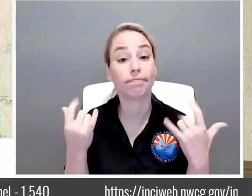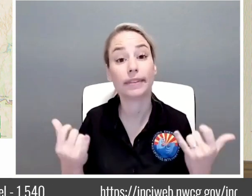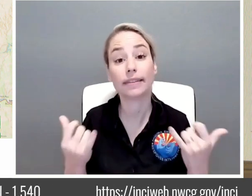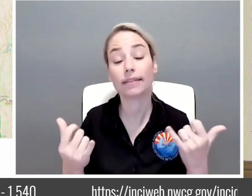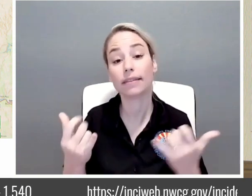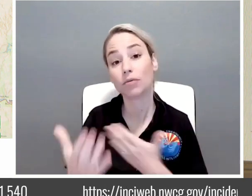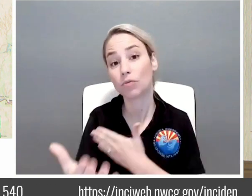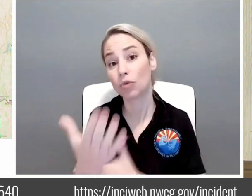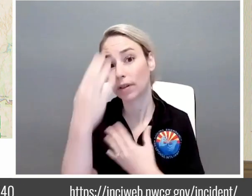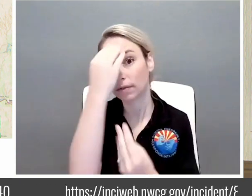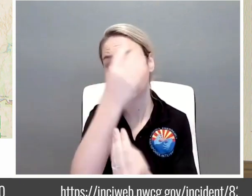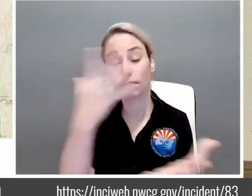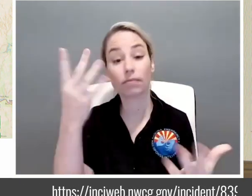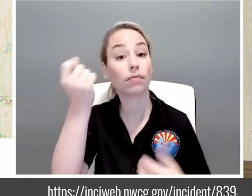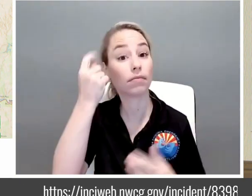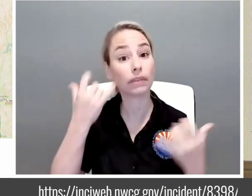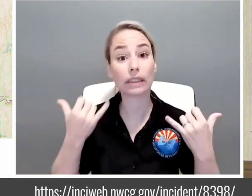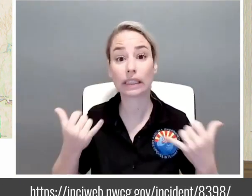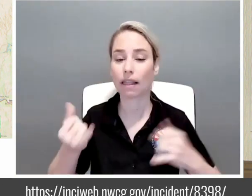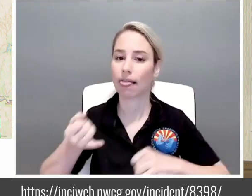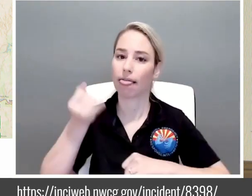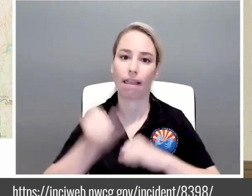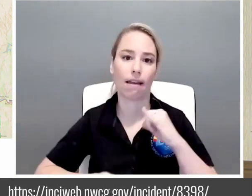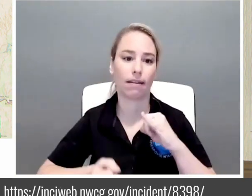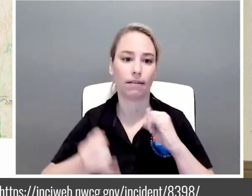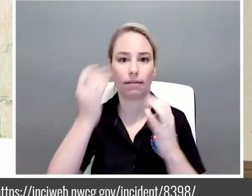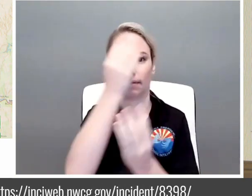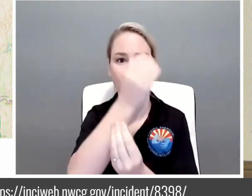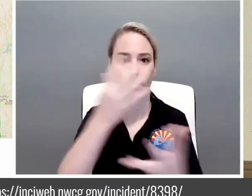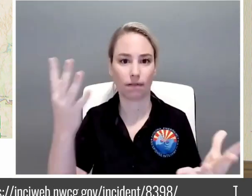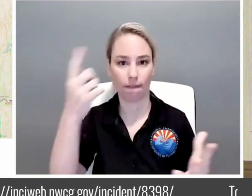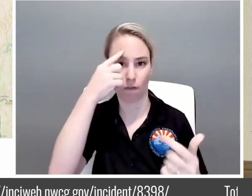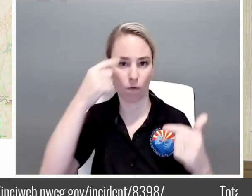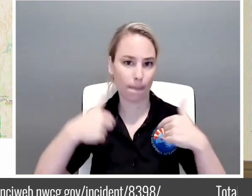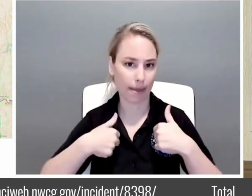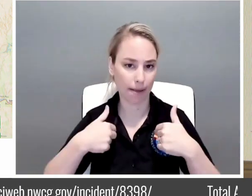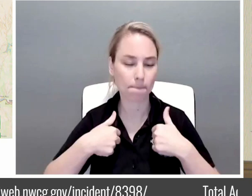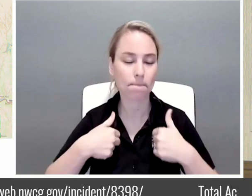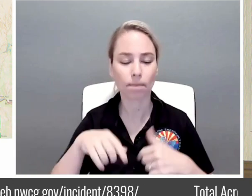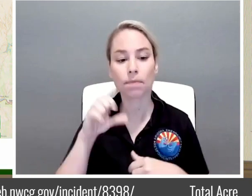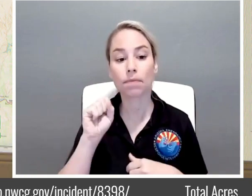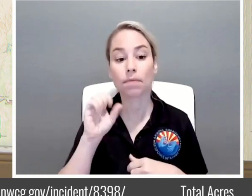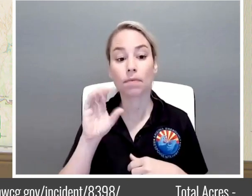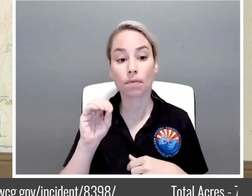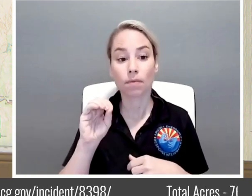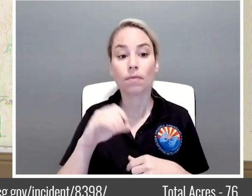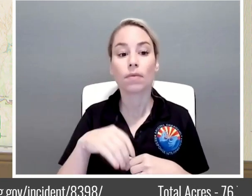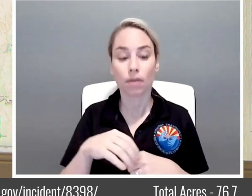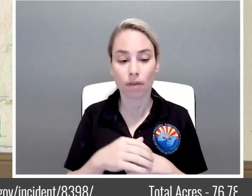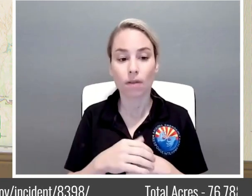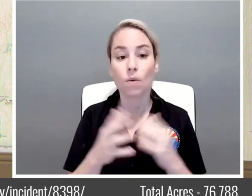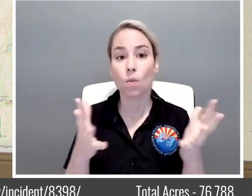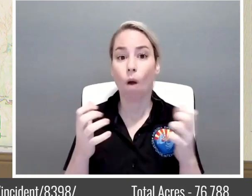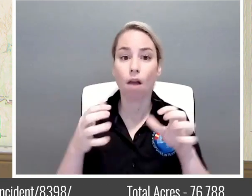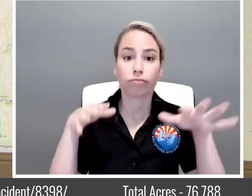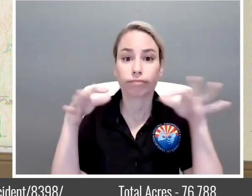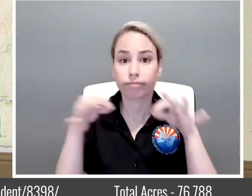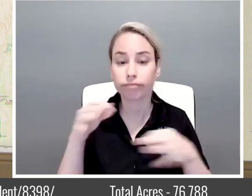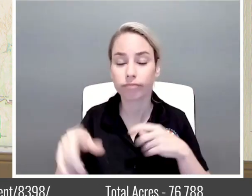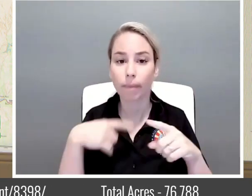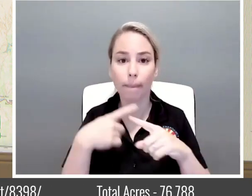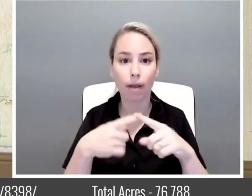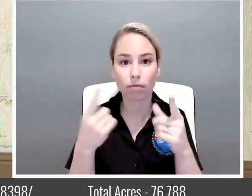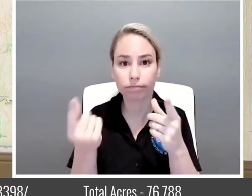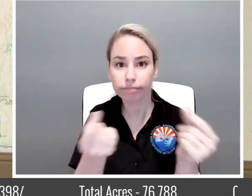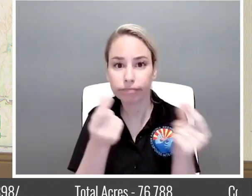this will be the last update that I'll be doing so let's talk about the fire suppression activities